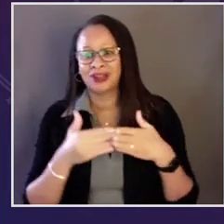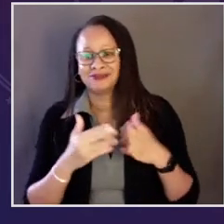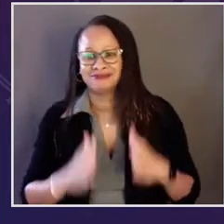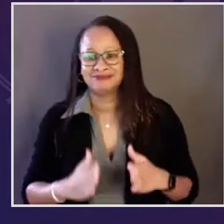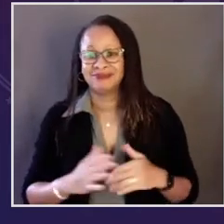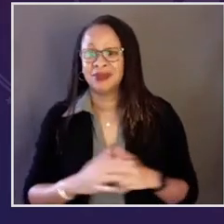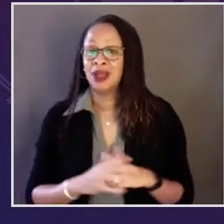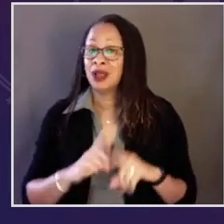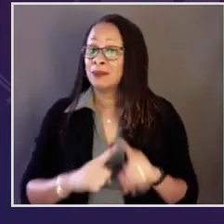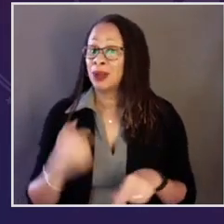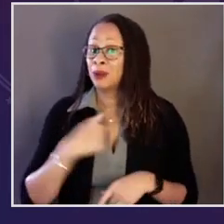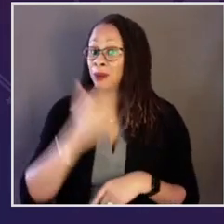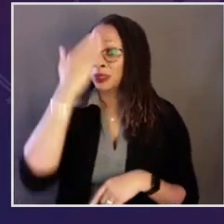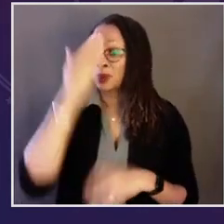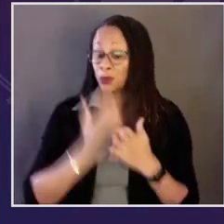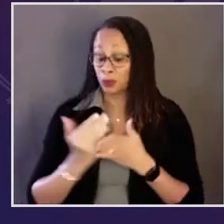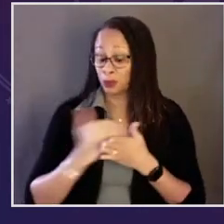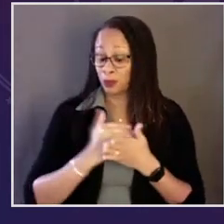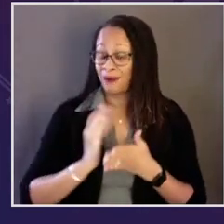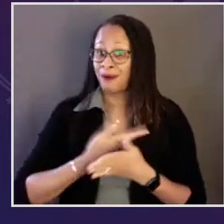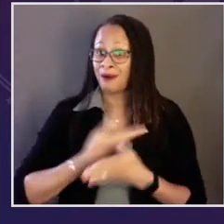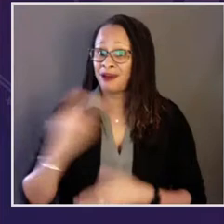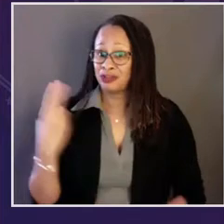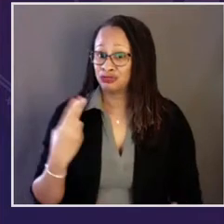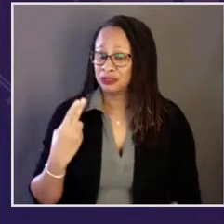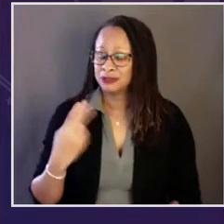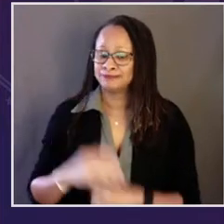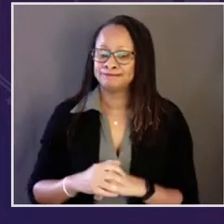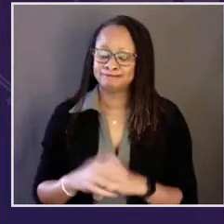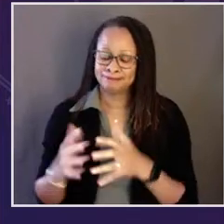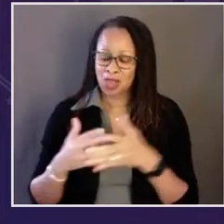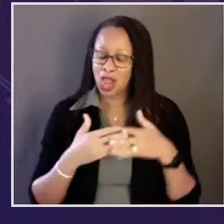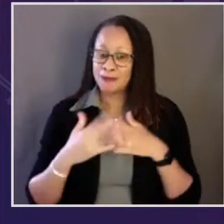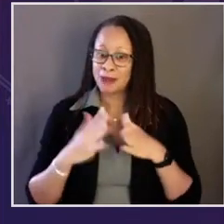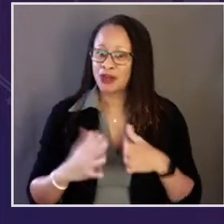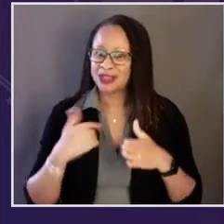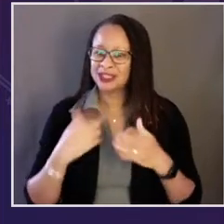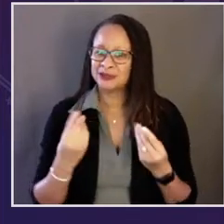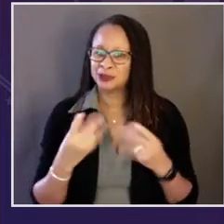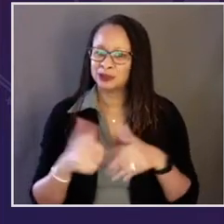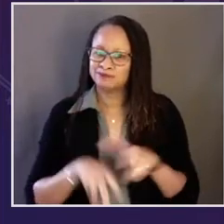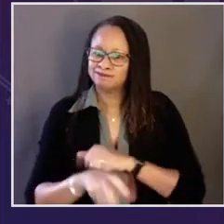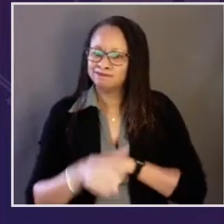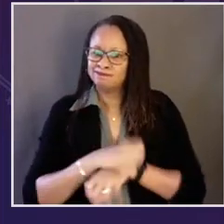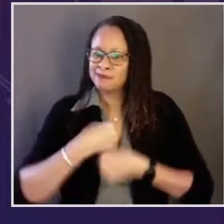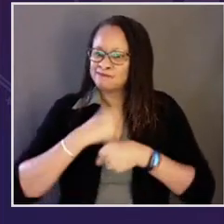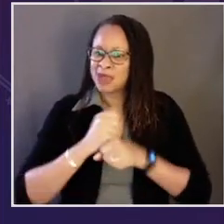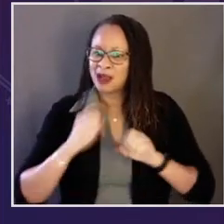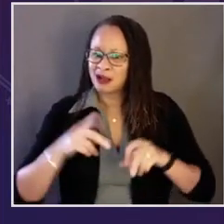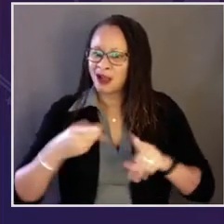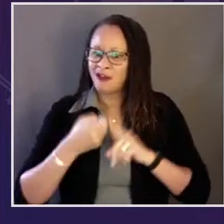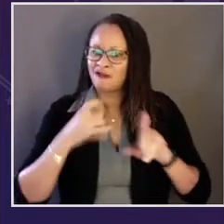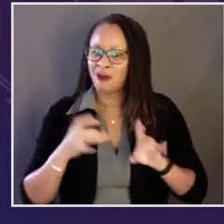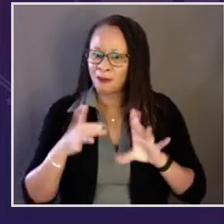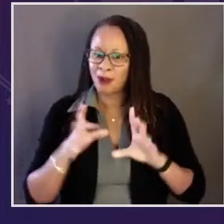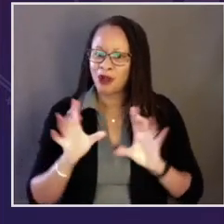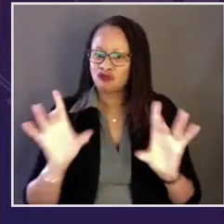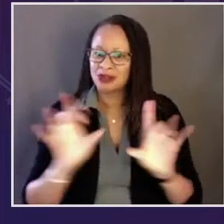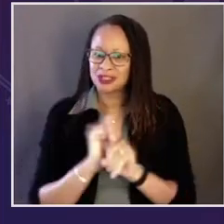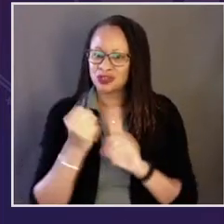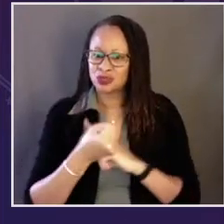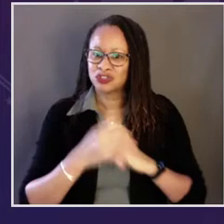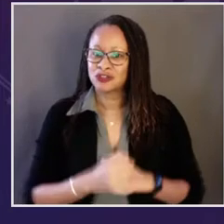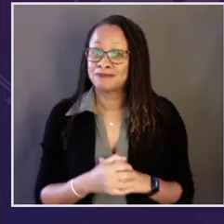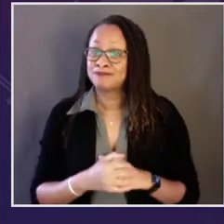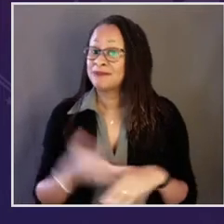not good enough for any American, but we know that throughout our history, Americans have